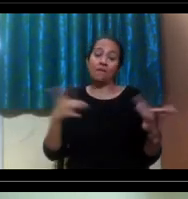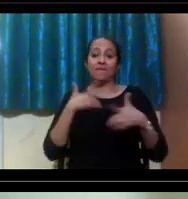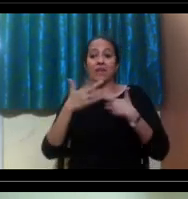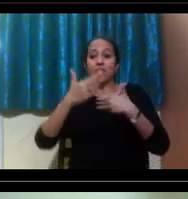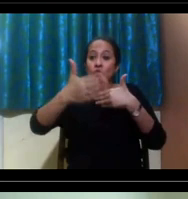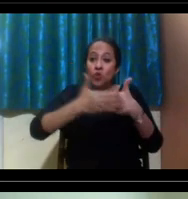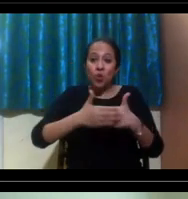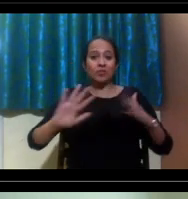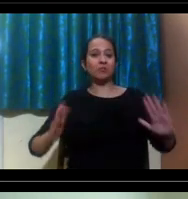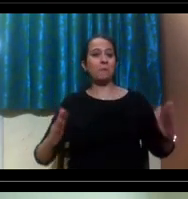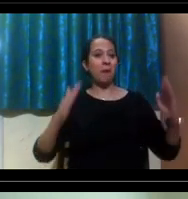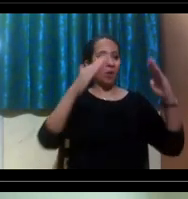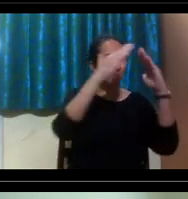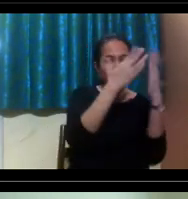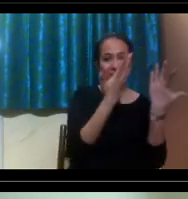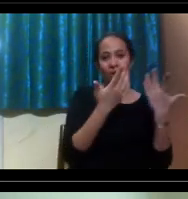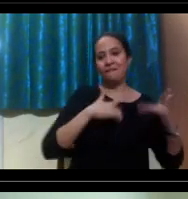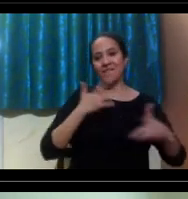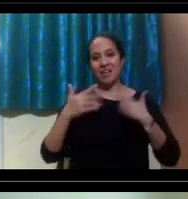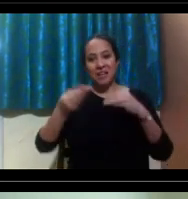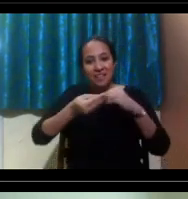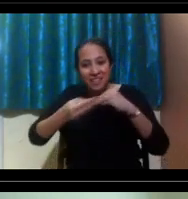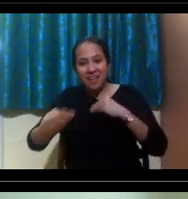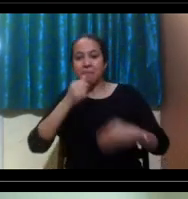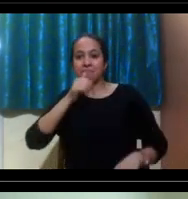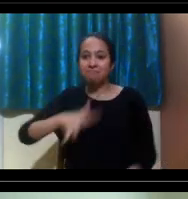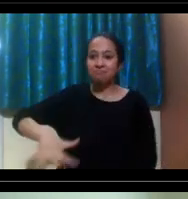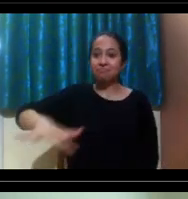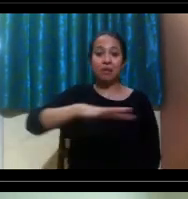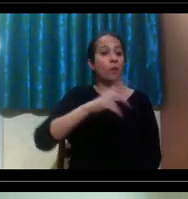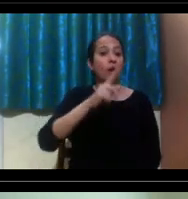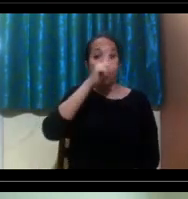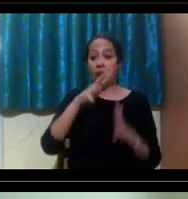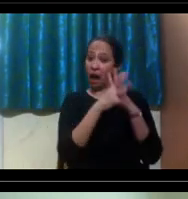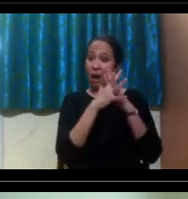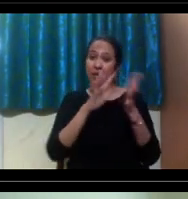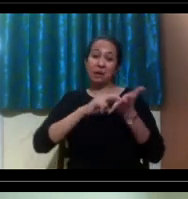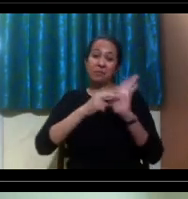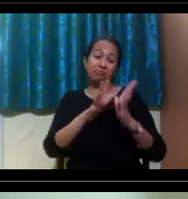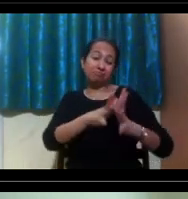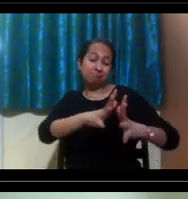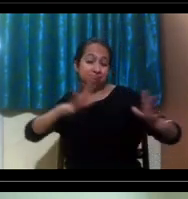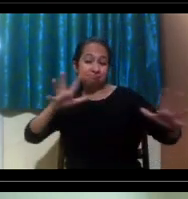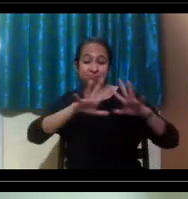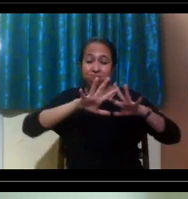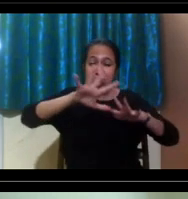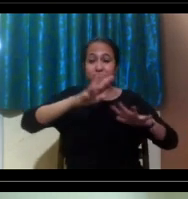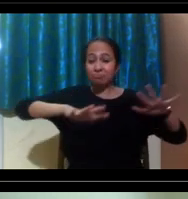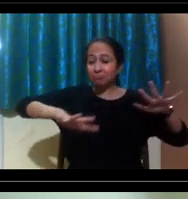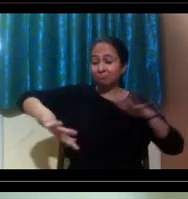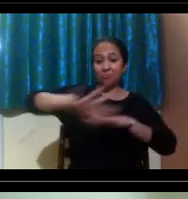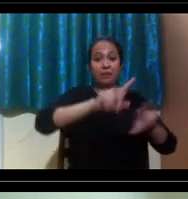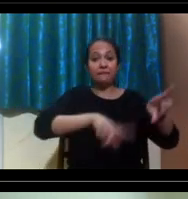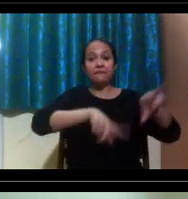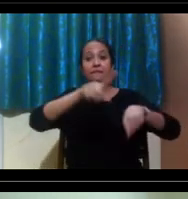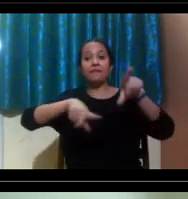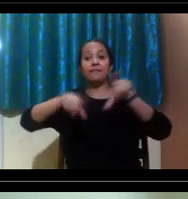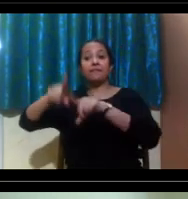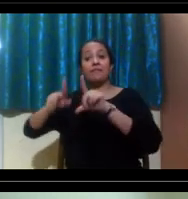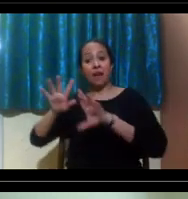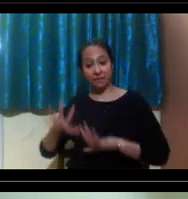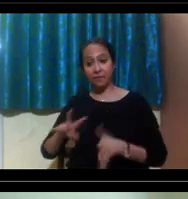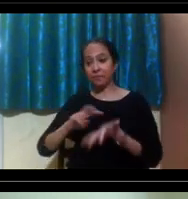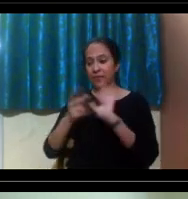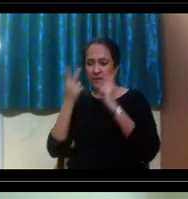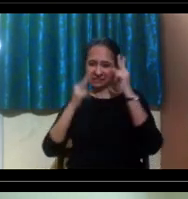mountains or the beach or, you know, the U.S. has such a diverse landscape. So think about all of the opportunities that you